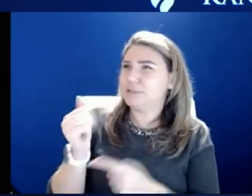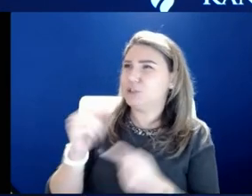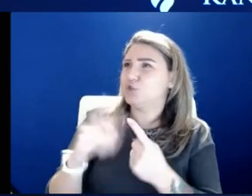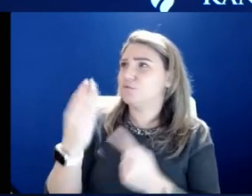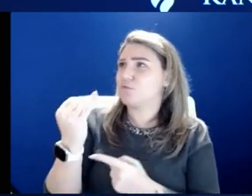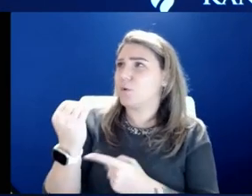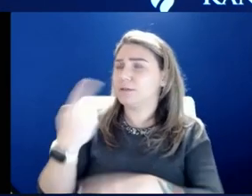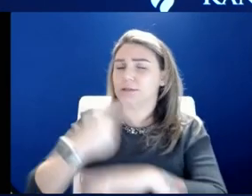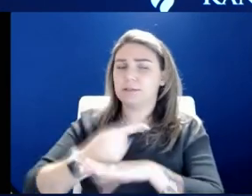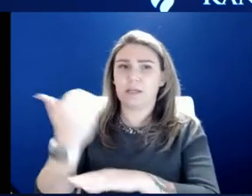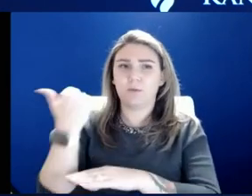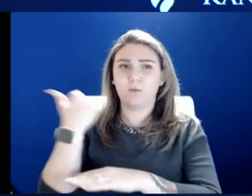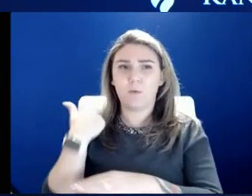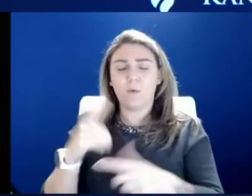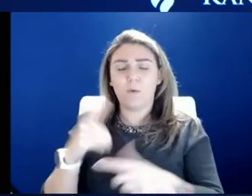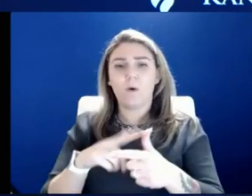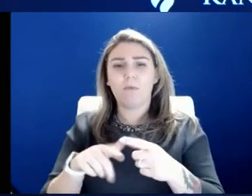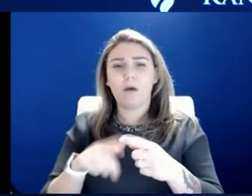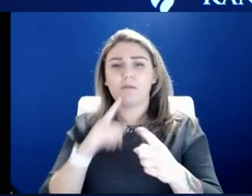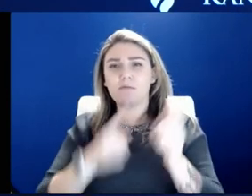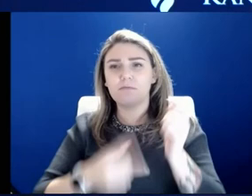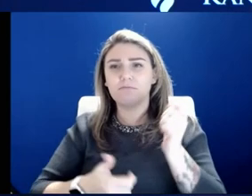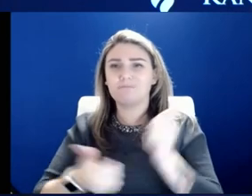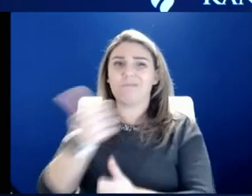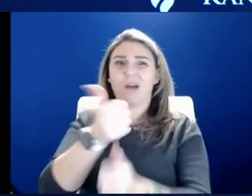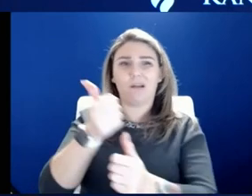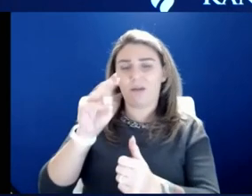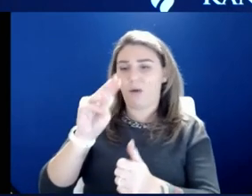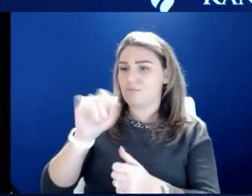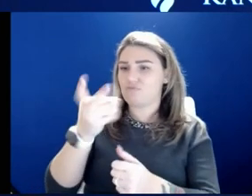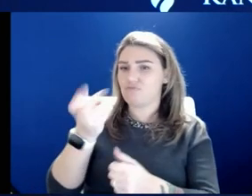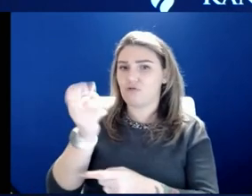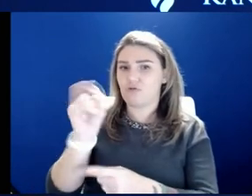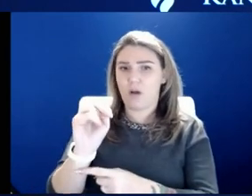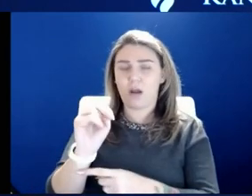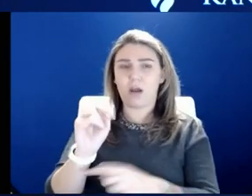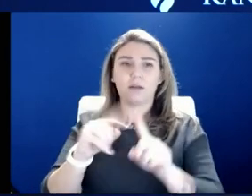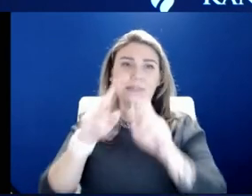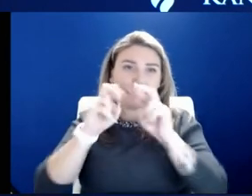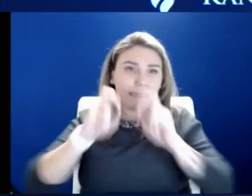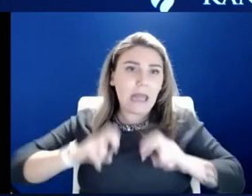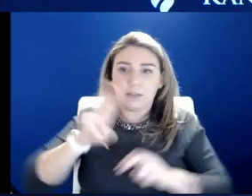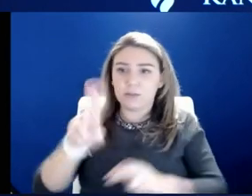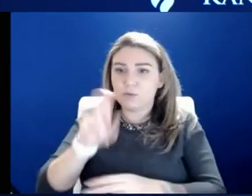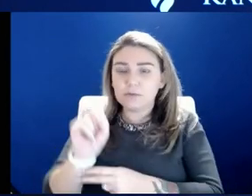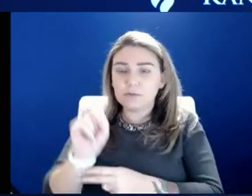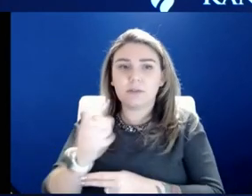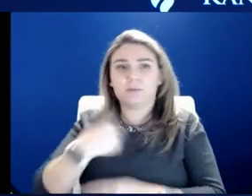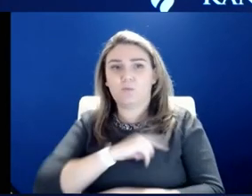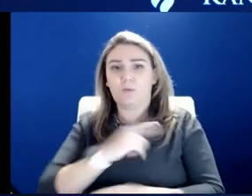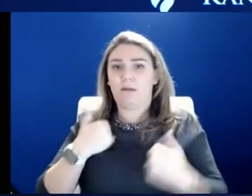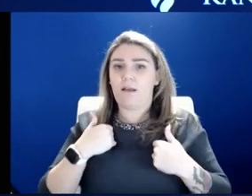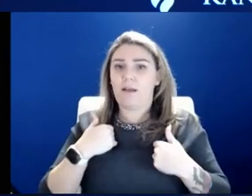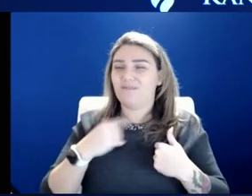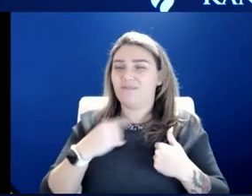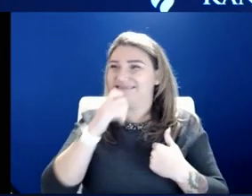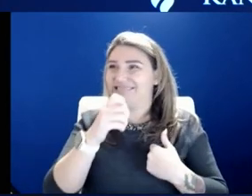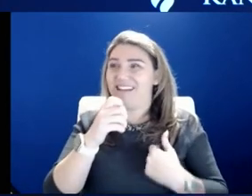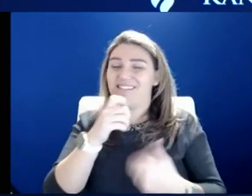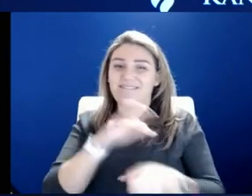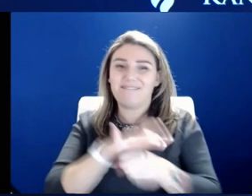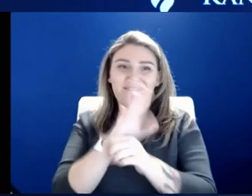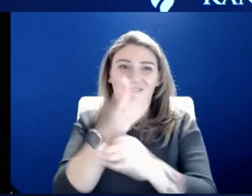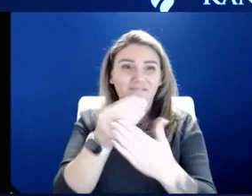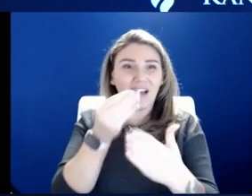dominantly Omicron now. Again, we don't do enough genomic analysis in the US. To the mayor's earlier point, we have underfunded public resources, public health, so